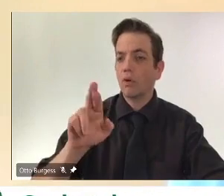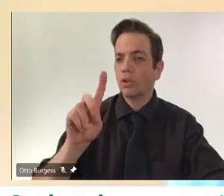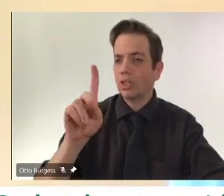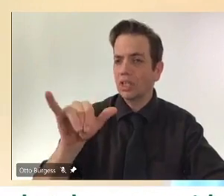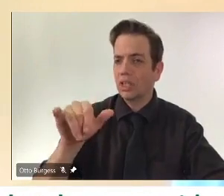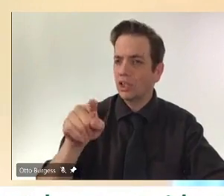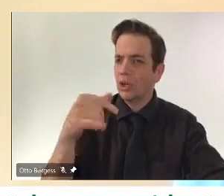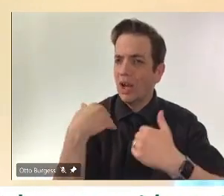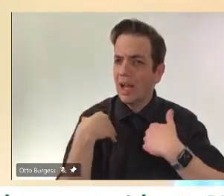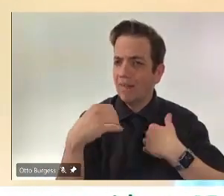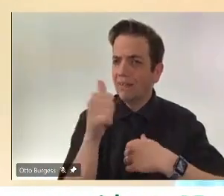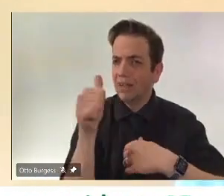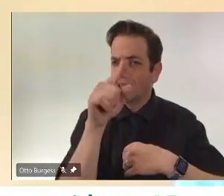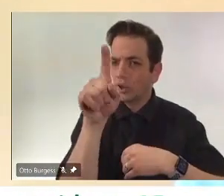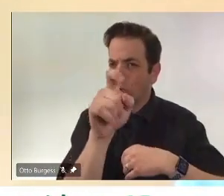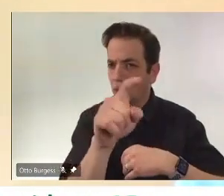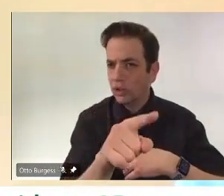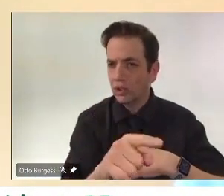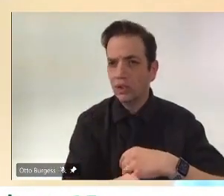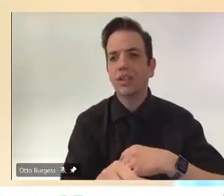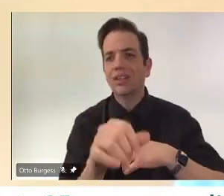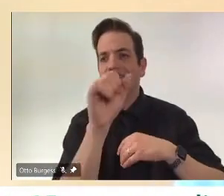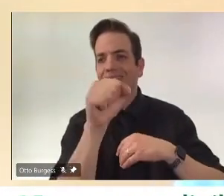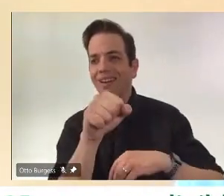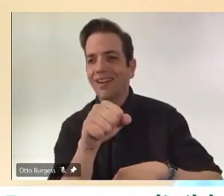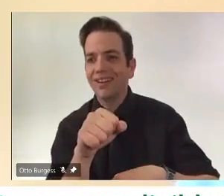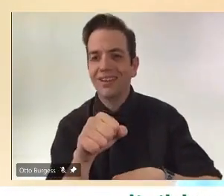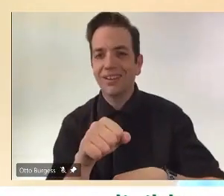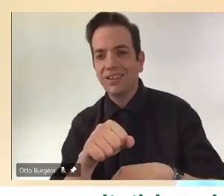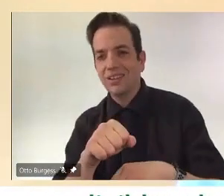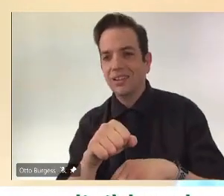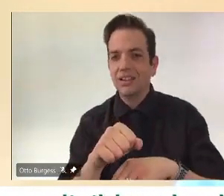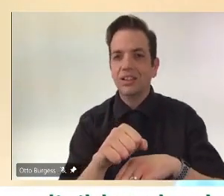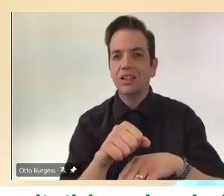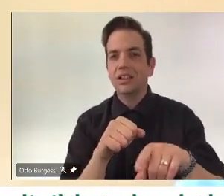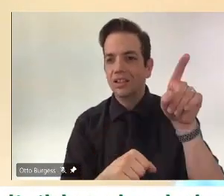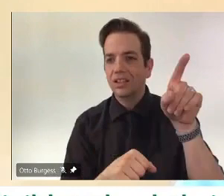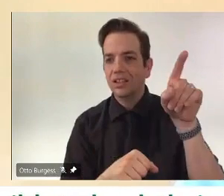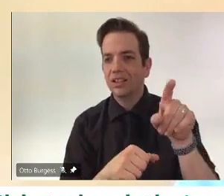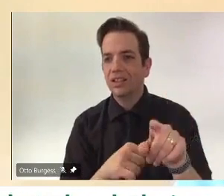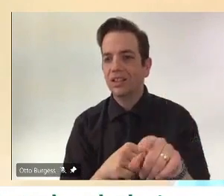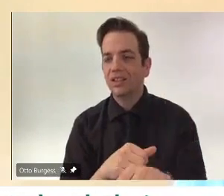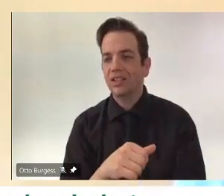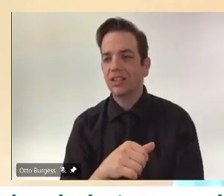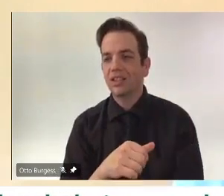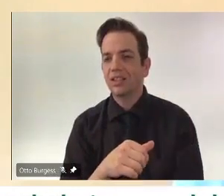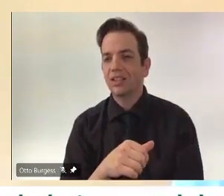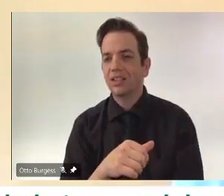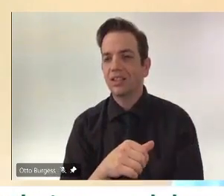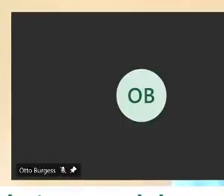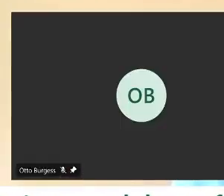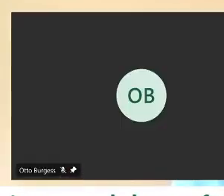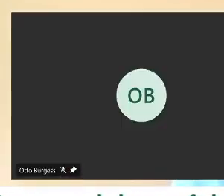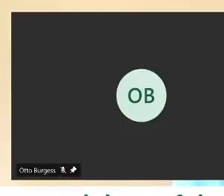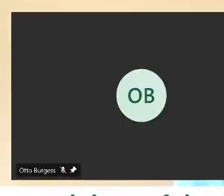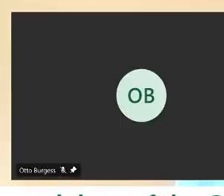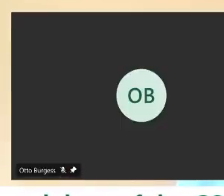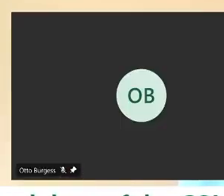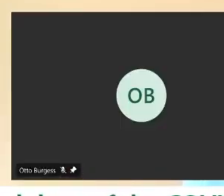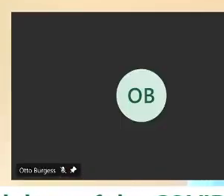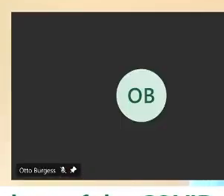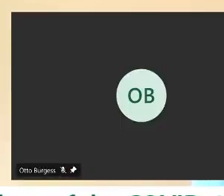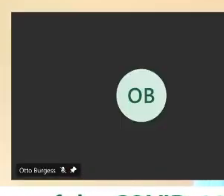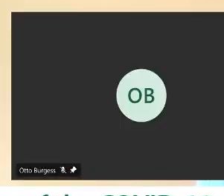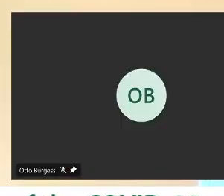Yeah, cool. Yes, for Dr. Shahab or Mr. Livingstone, could you tell